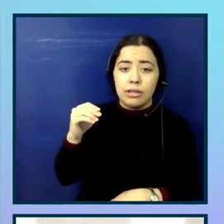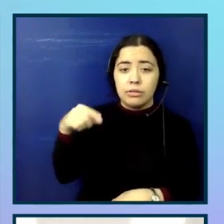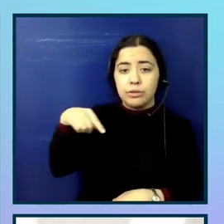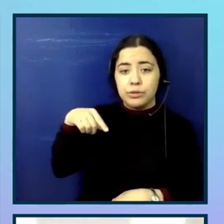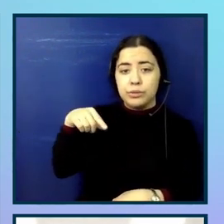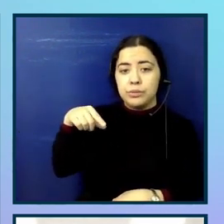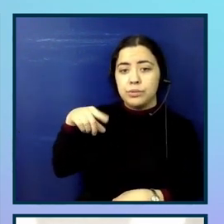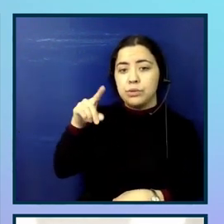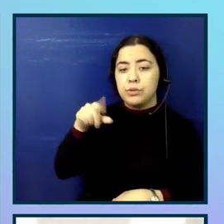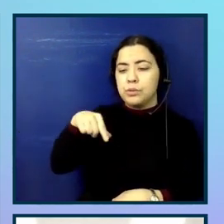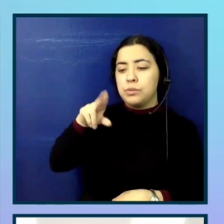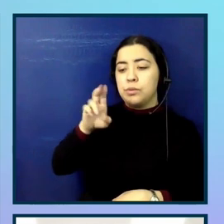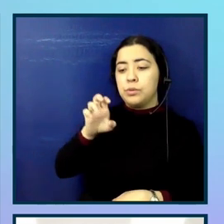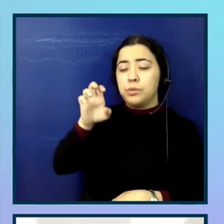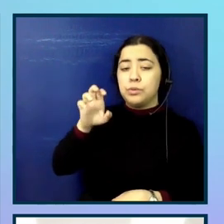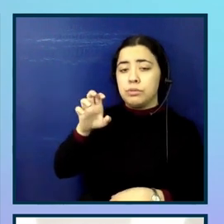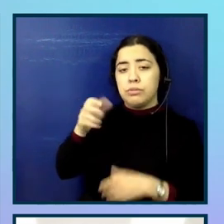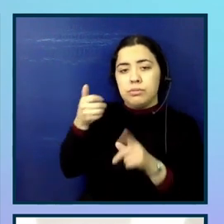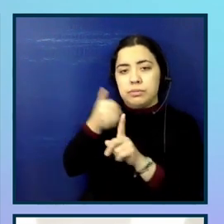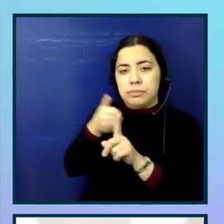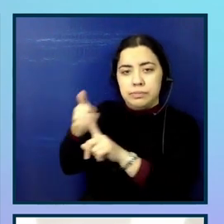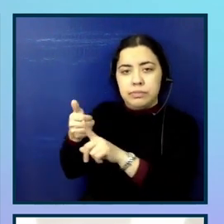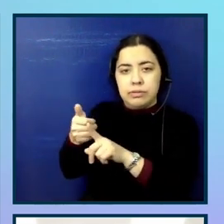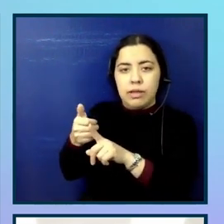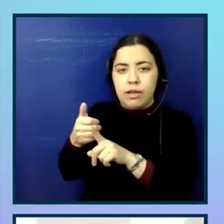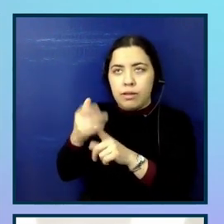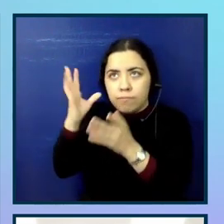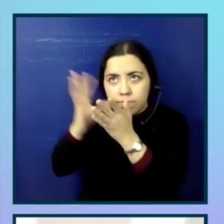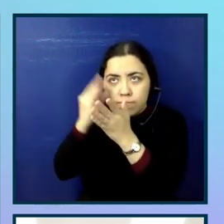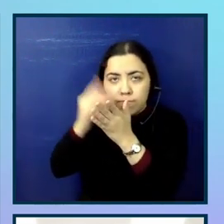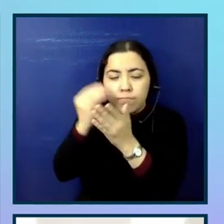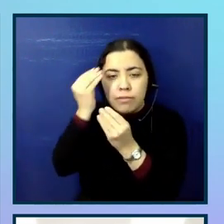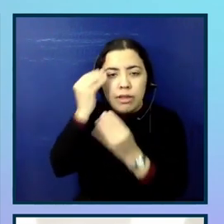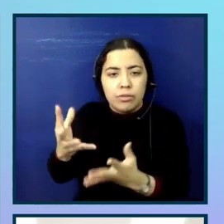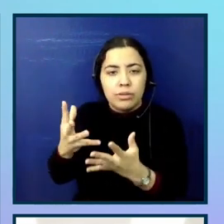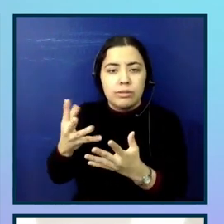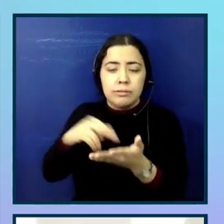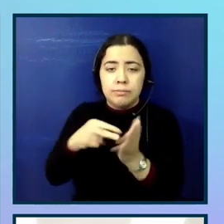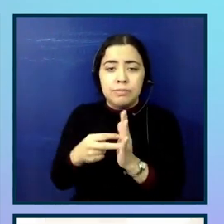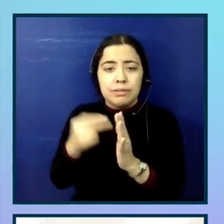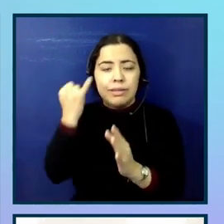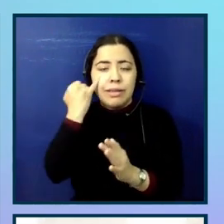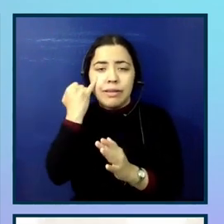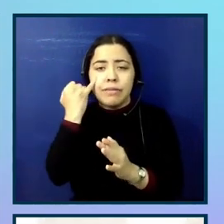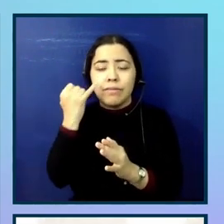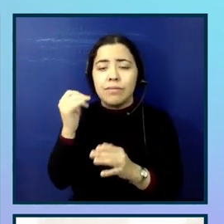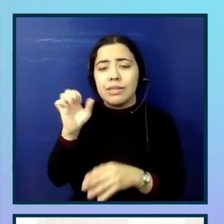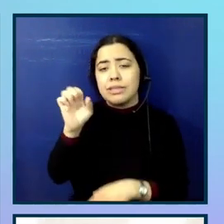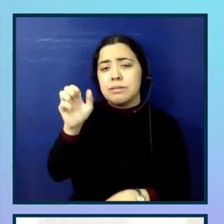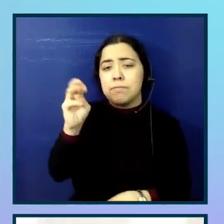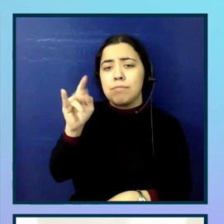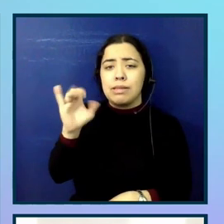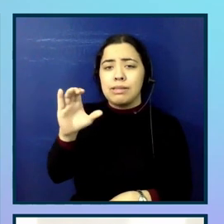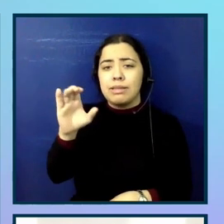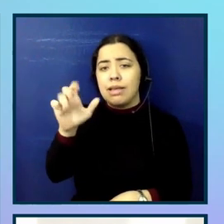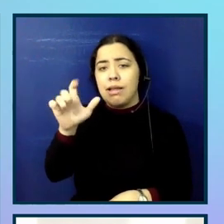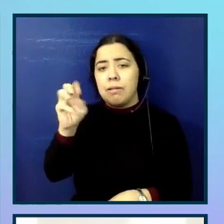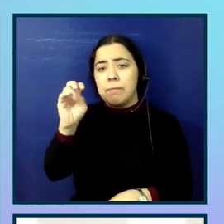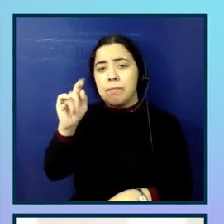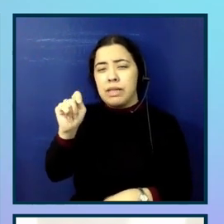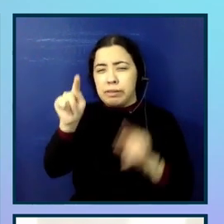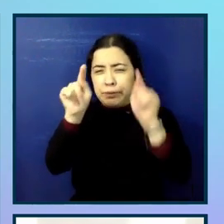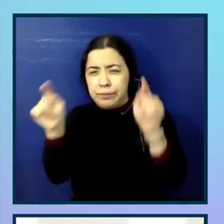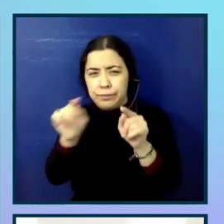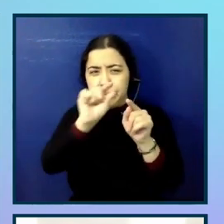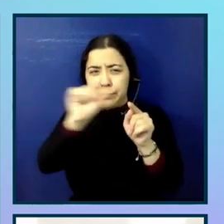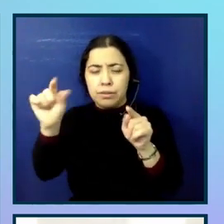writing automated tests for it. The engineers can use this information to choose like the correct semantic elements and the markup and then use them